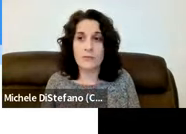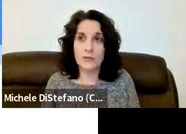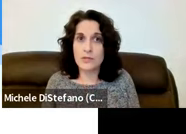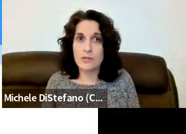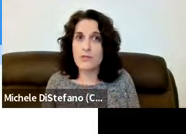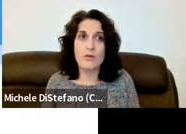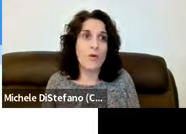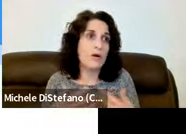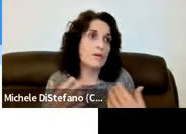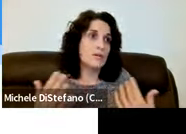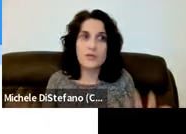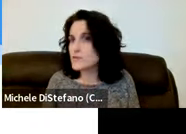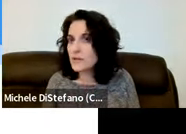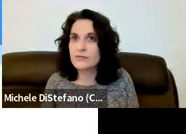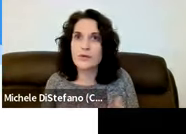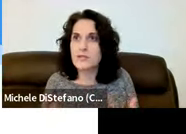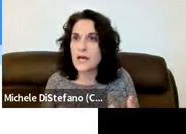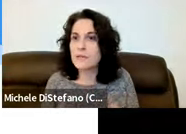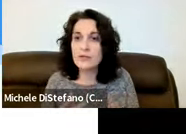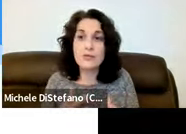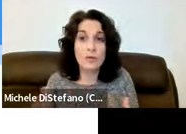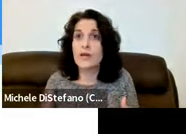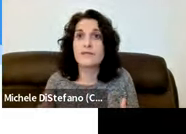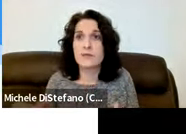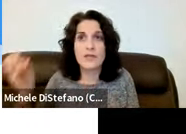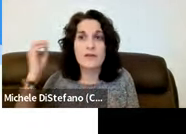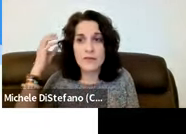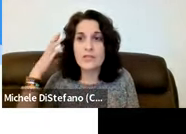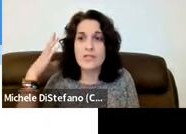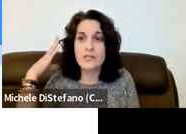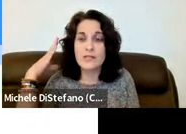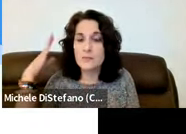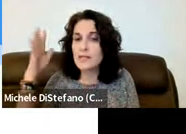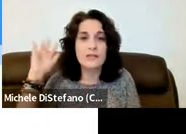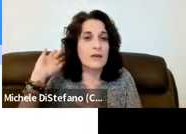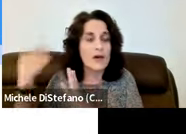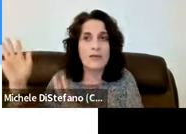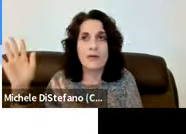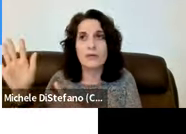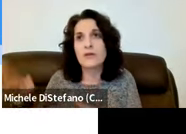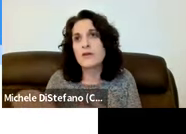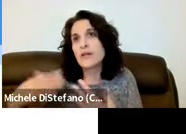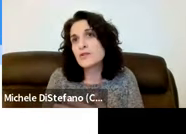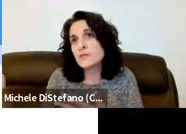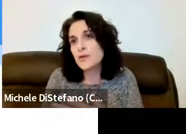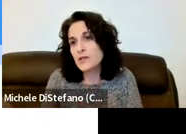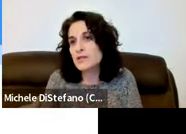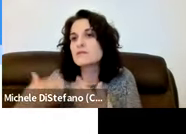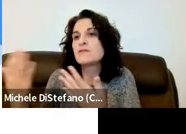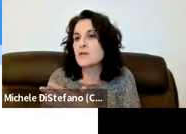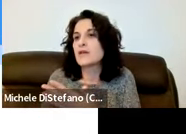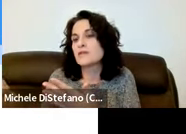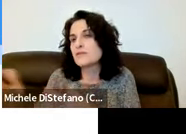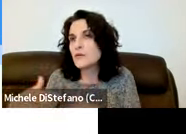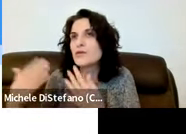having bluetooth or use your cell phone or tablet you don't have to do that they function independently on their own an extra perk